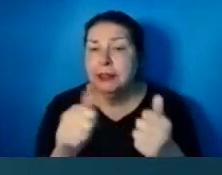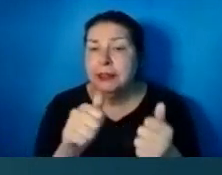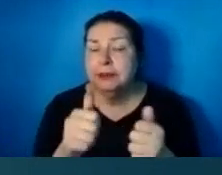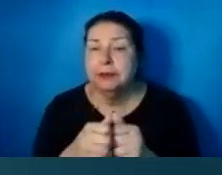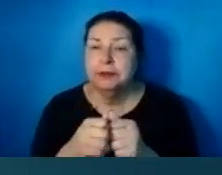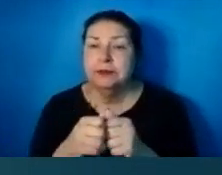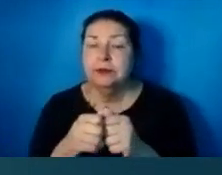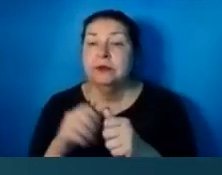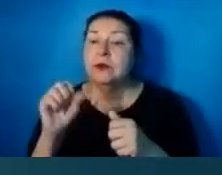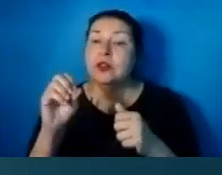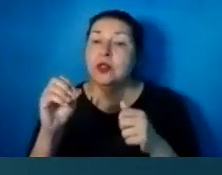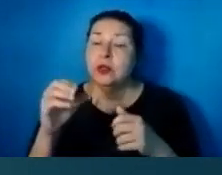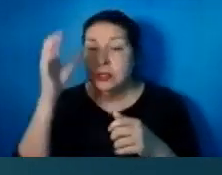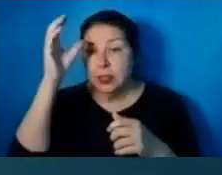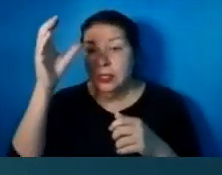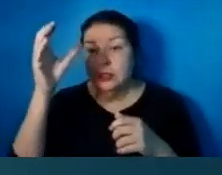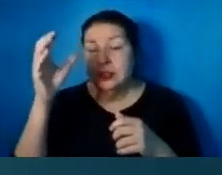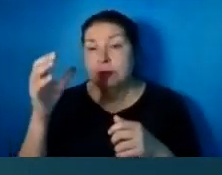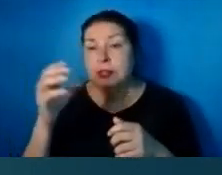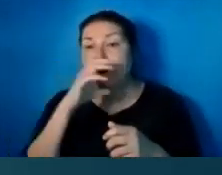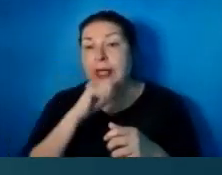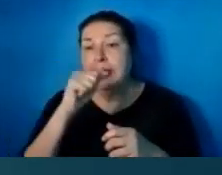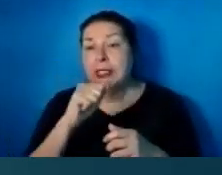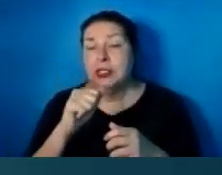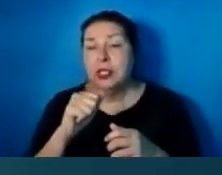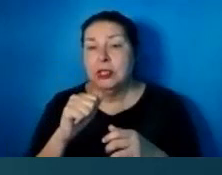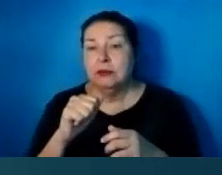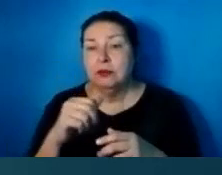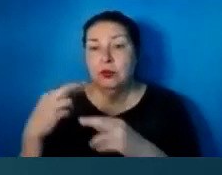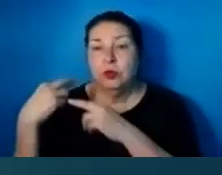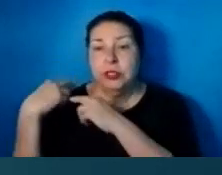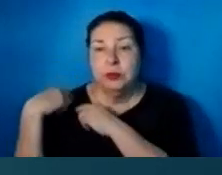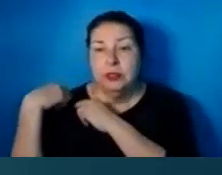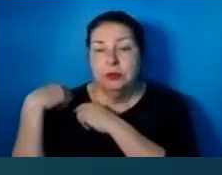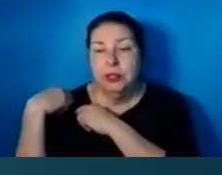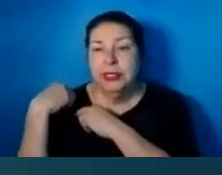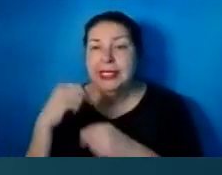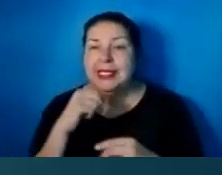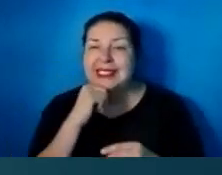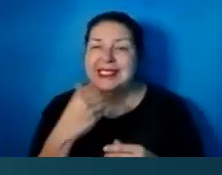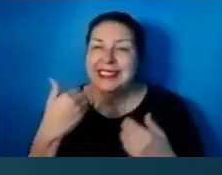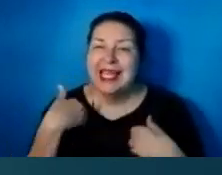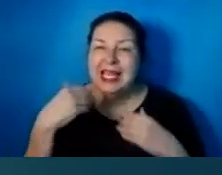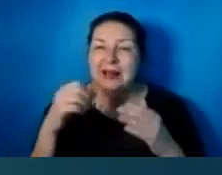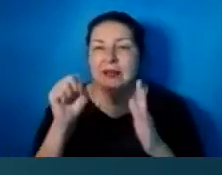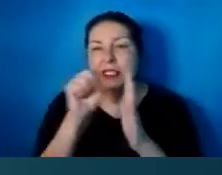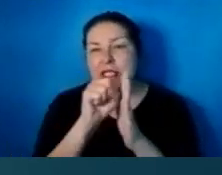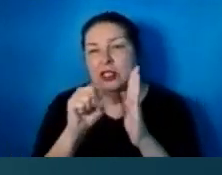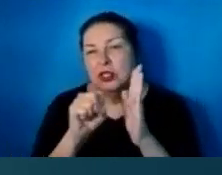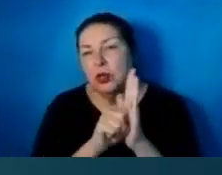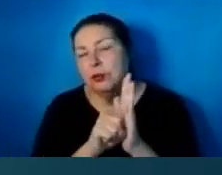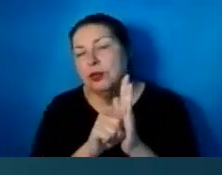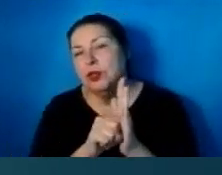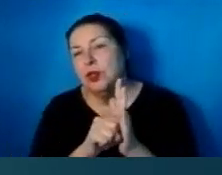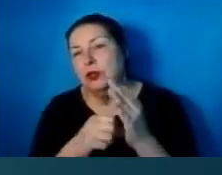And so, this concept of age of accountability doesn't have a scriptural backing.